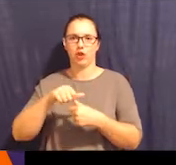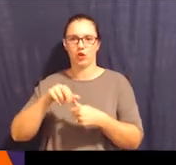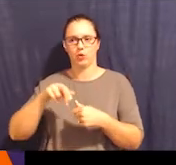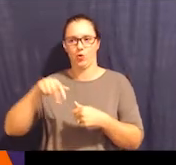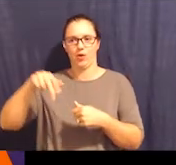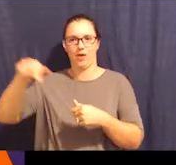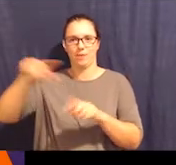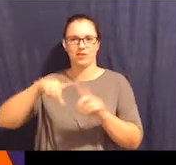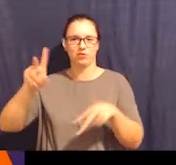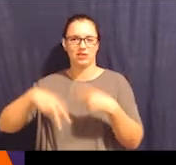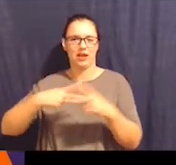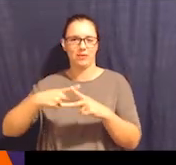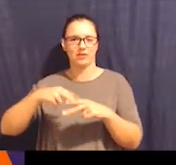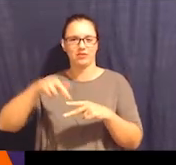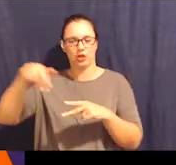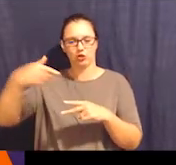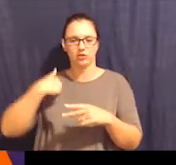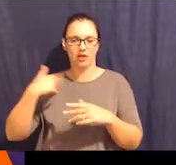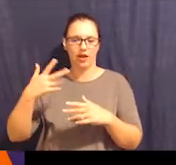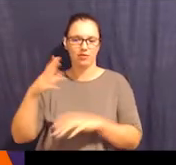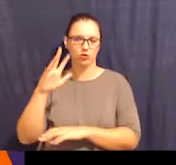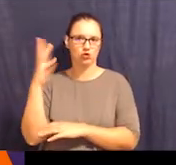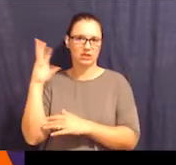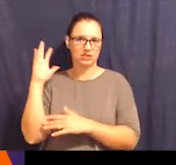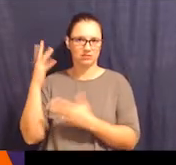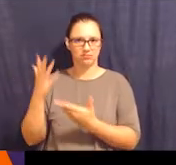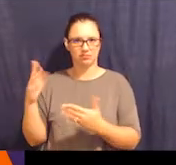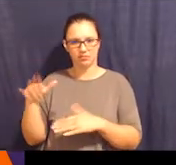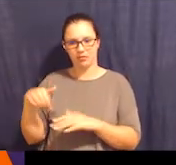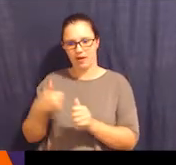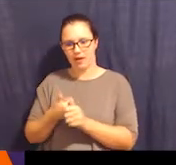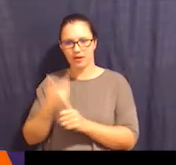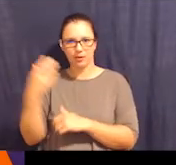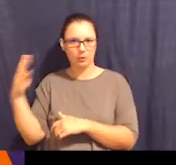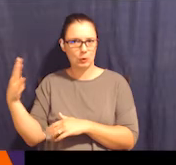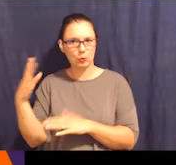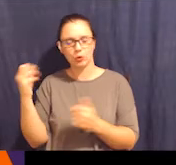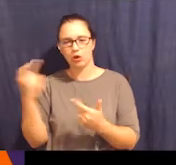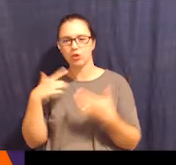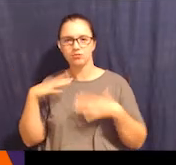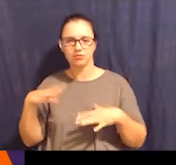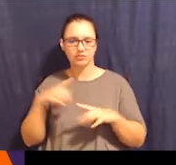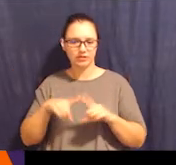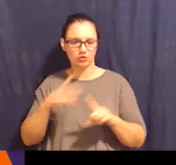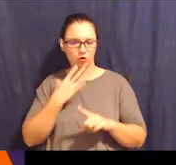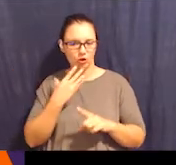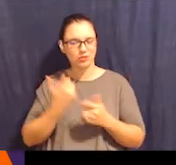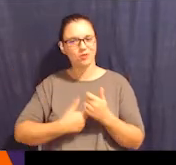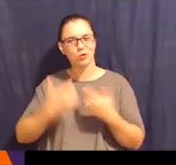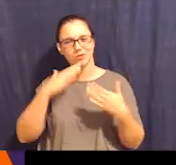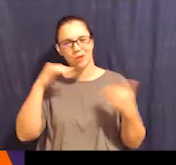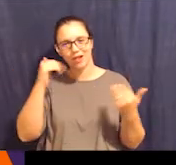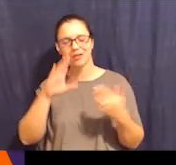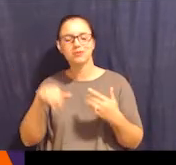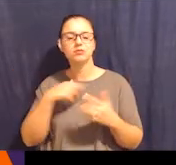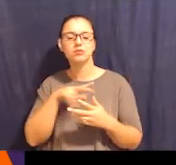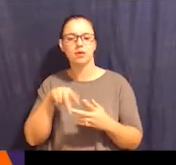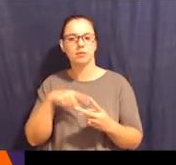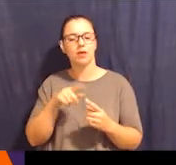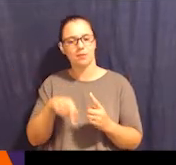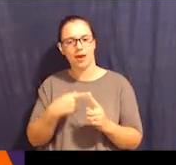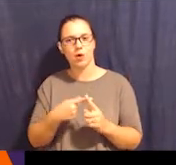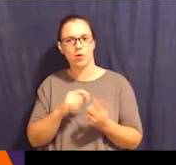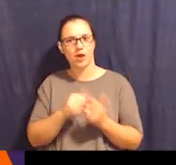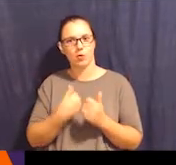blue and they're all wearing different colors and everyone's smiling. It's about how we, we help and support each other. The next slide is